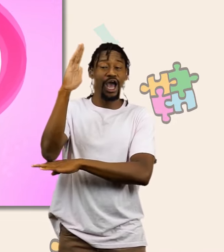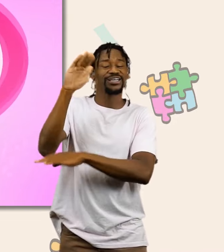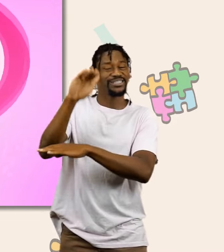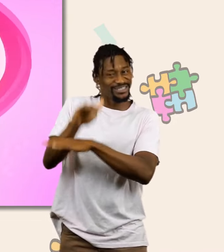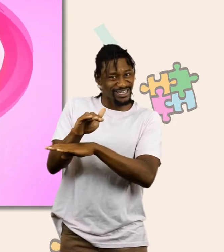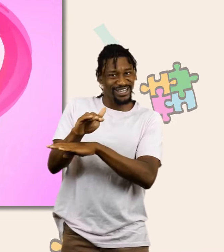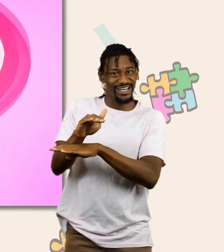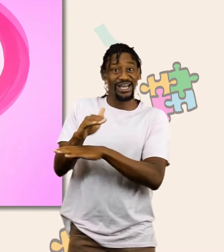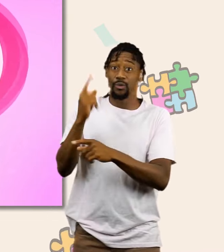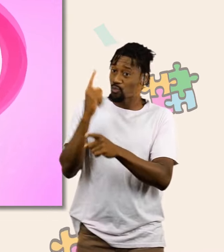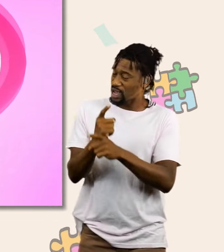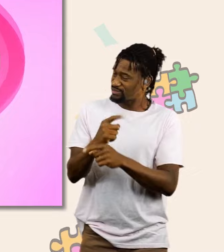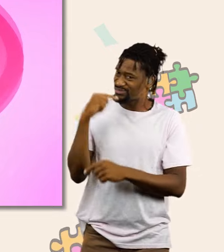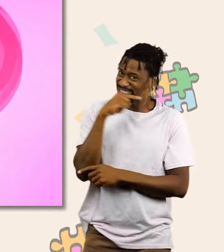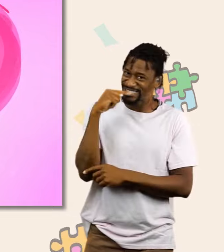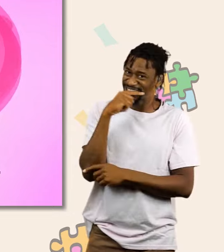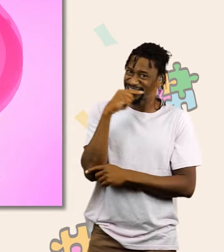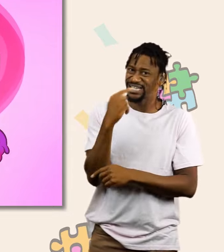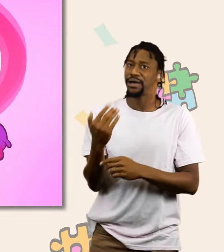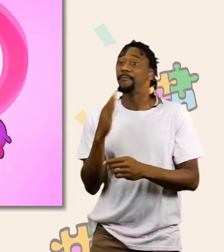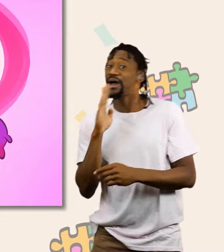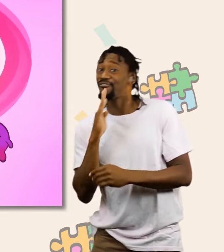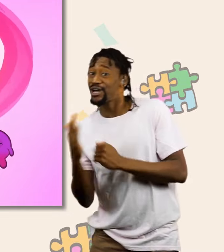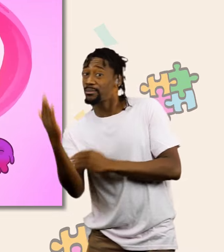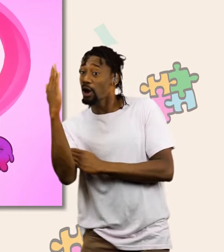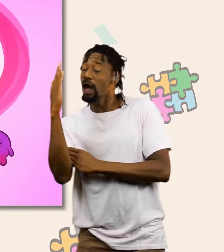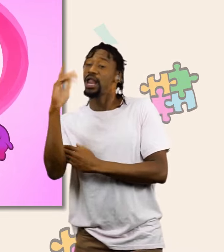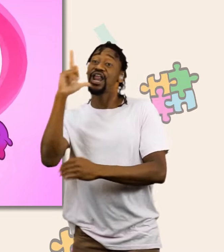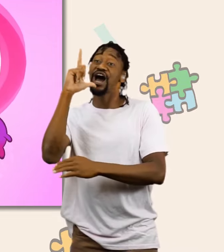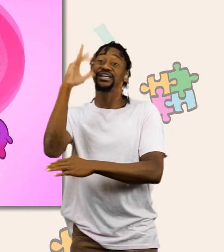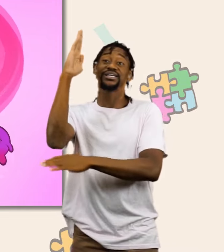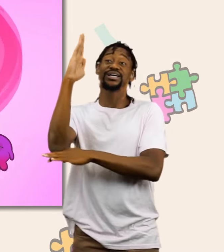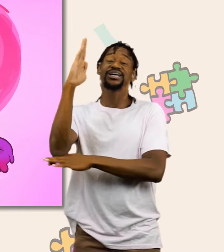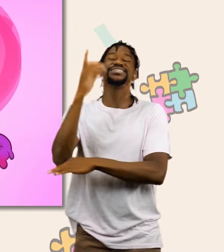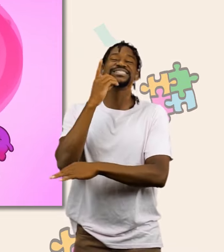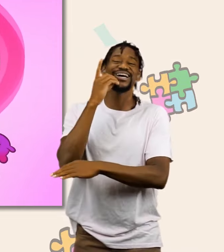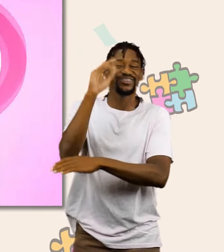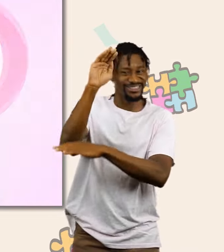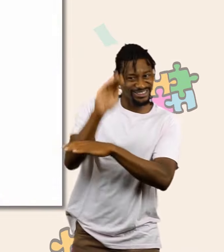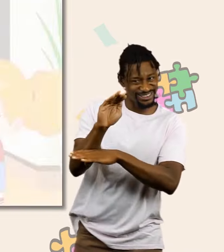In other words, you have to brush your teeth after breakfast, lunch, and dinner.